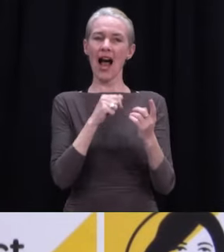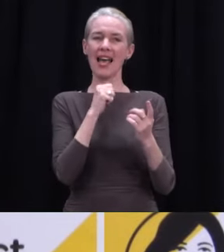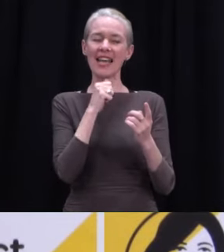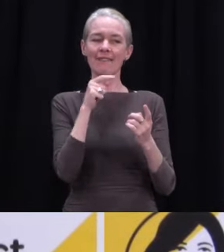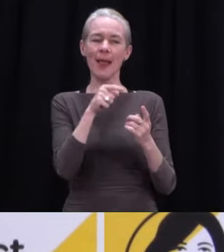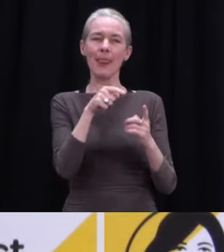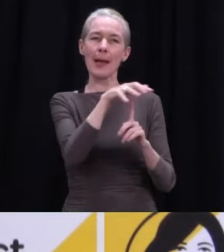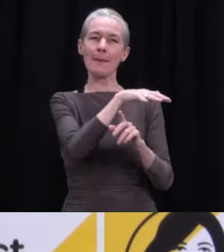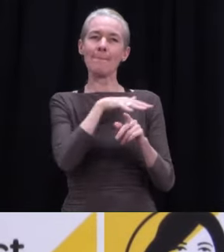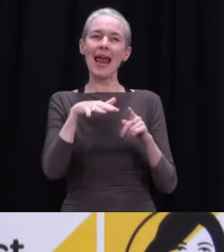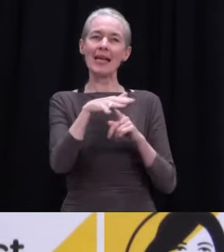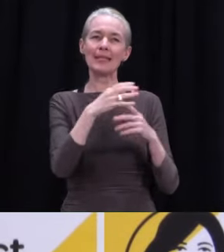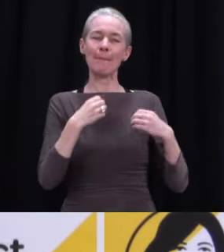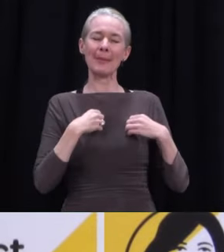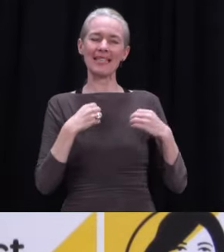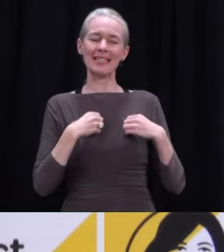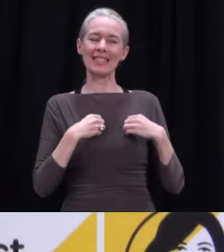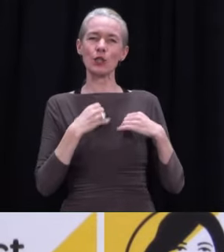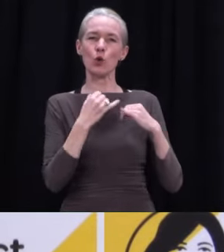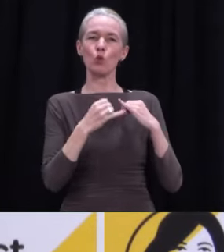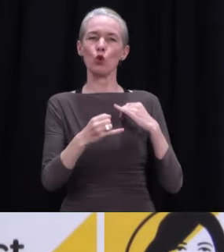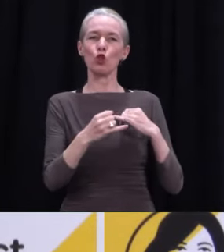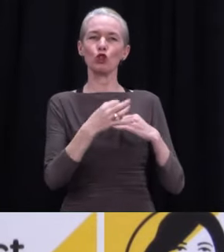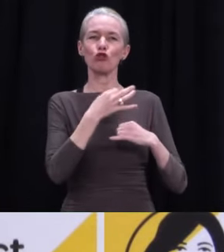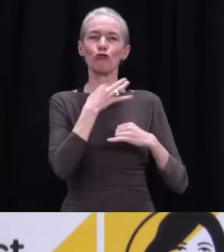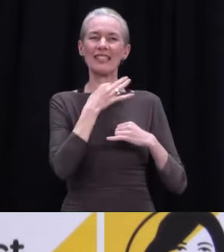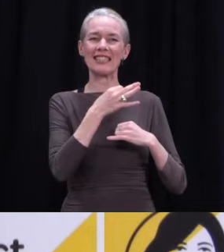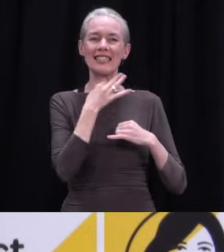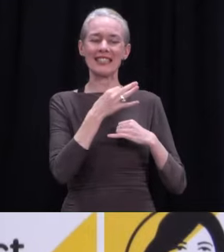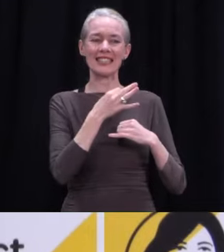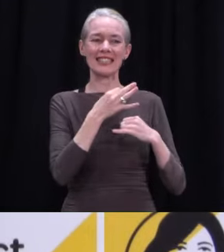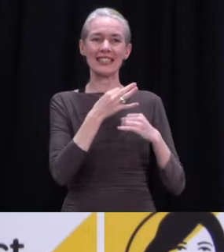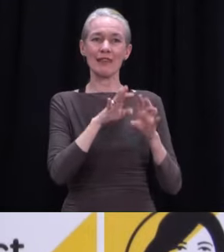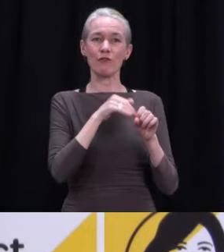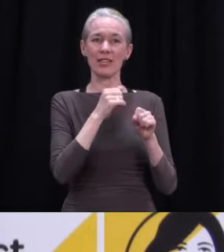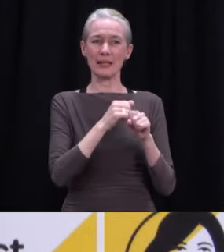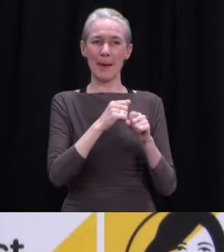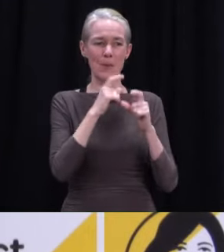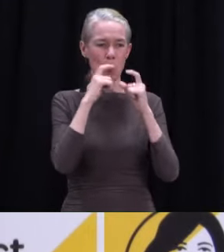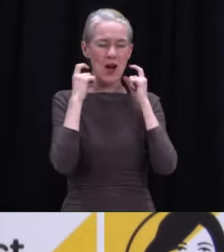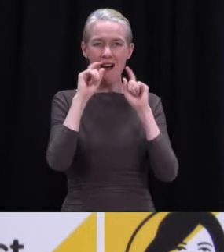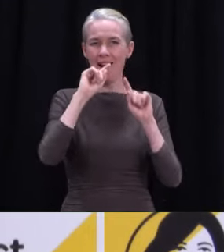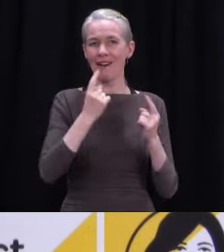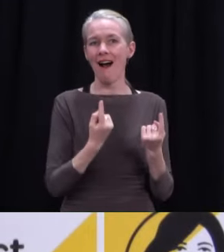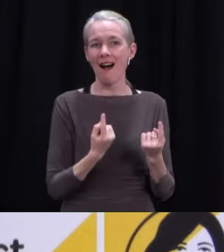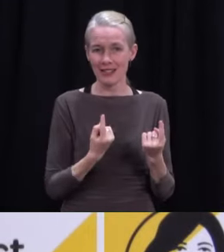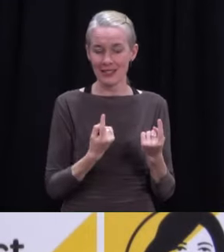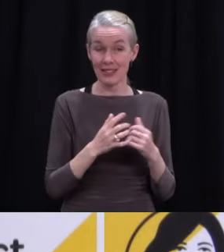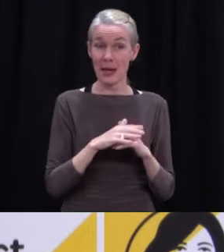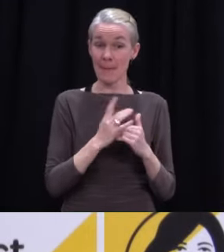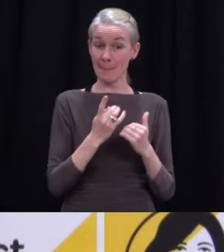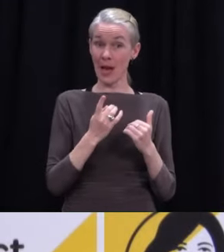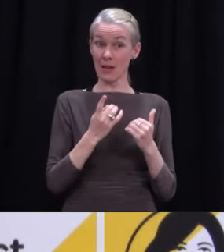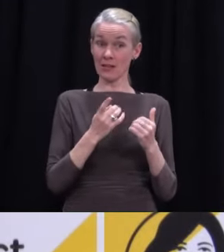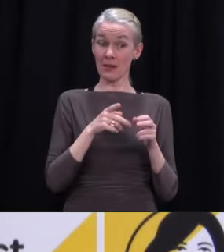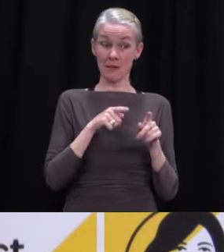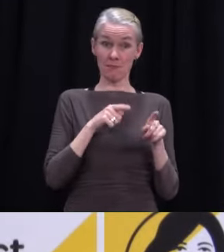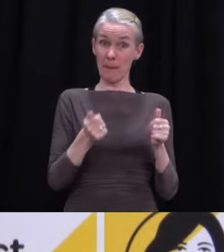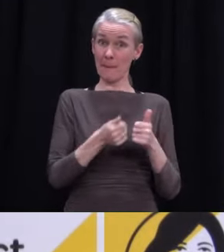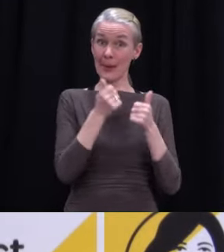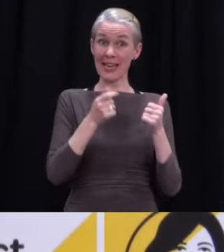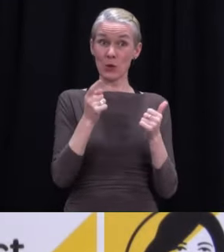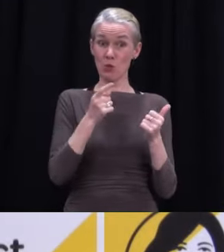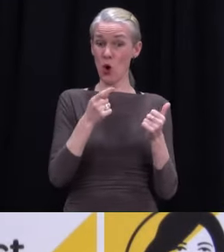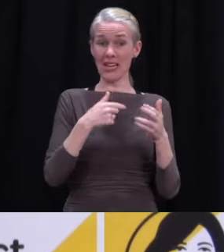mitigations. But they also happen to be places that, by and large, people already often keep records. So when you're going into hospitality, often